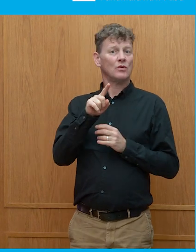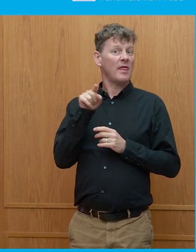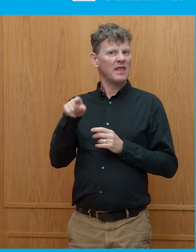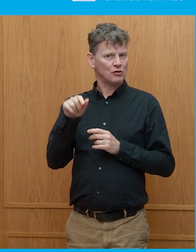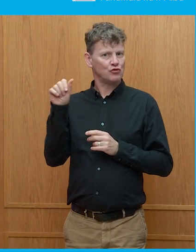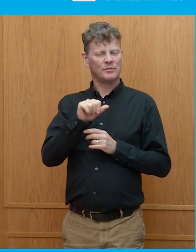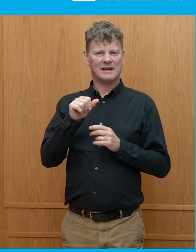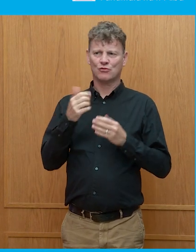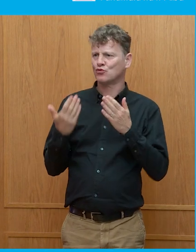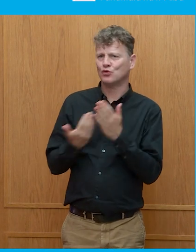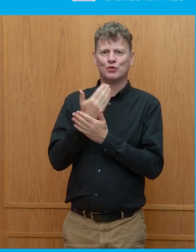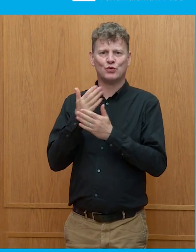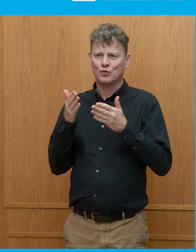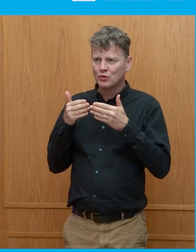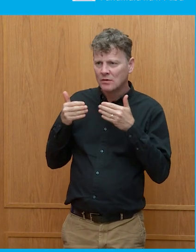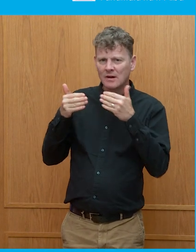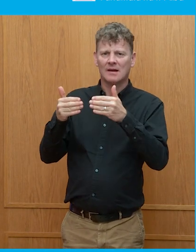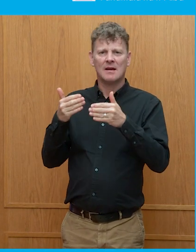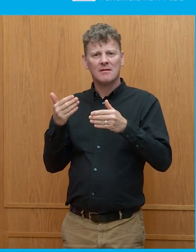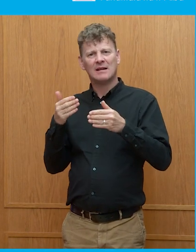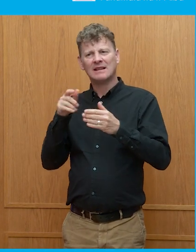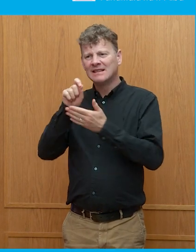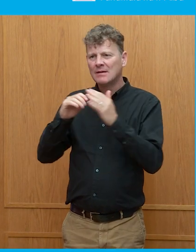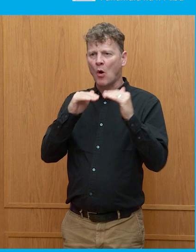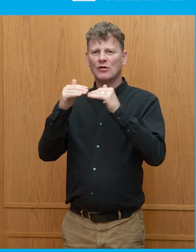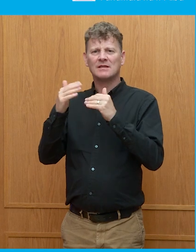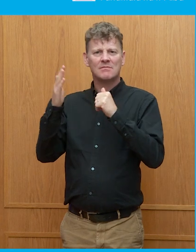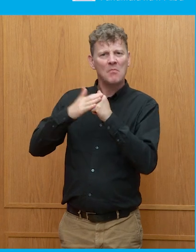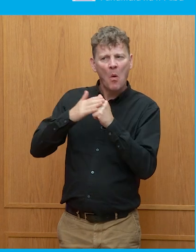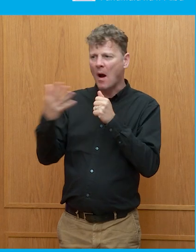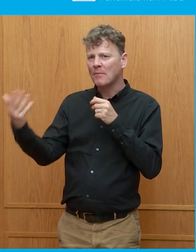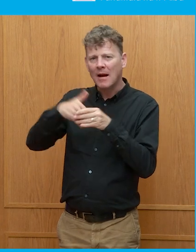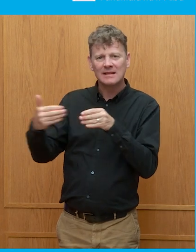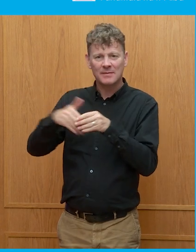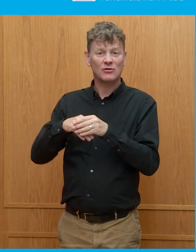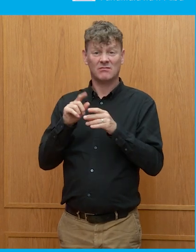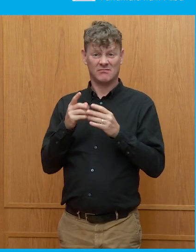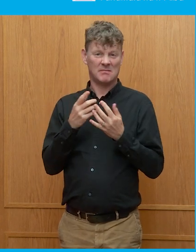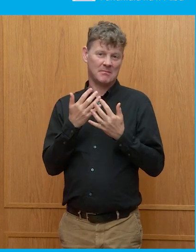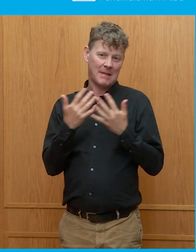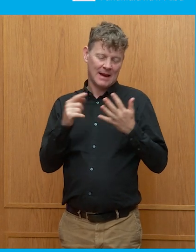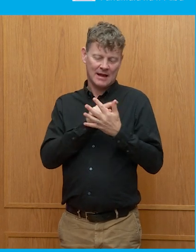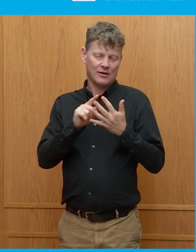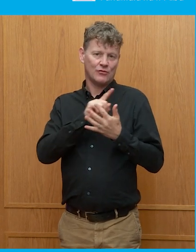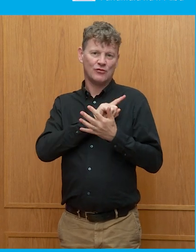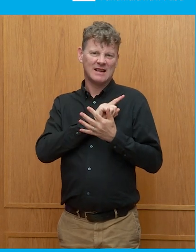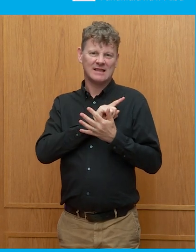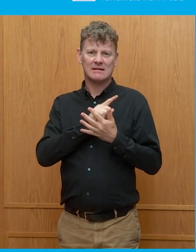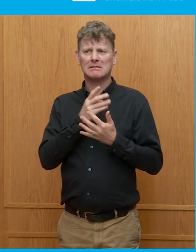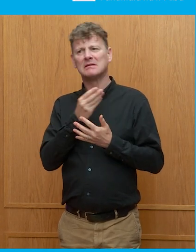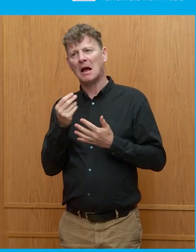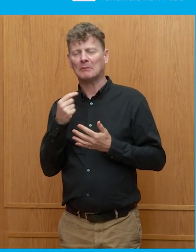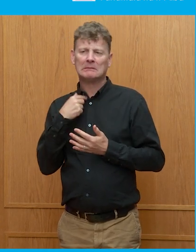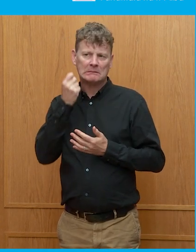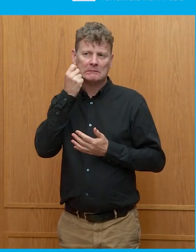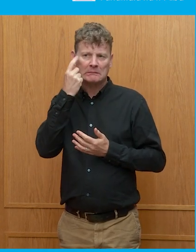be the brave new world of kind of participative democracy and so on. And for many reasons, some of which I have sympathy with, not